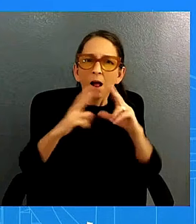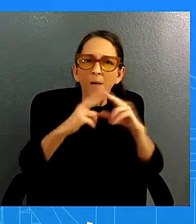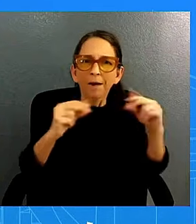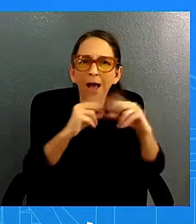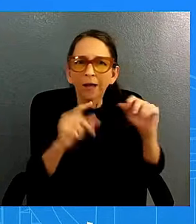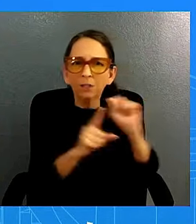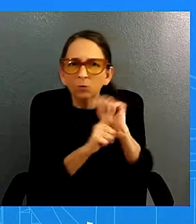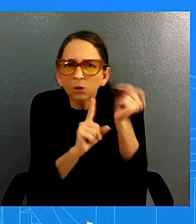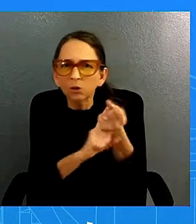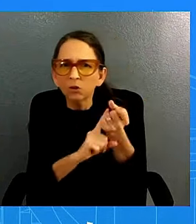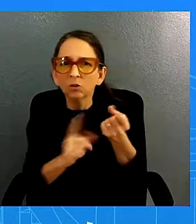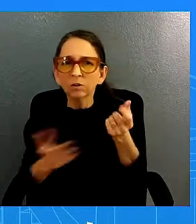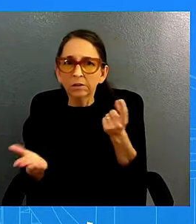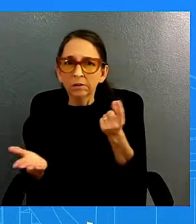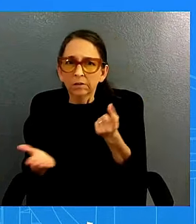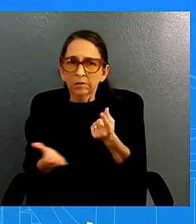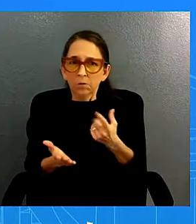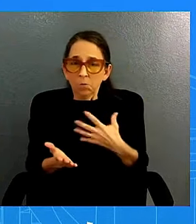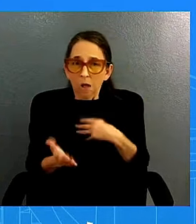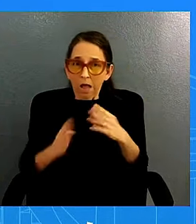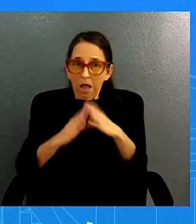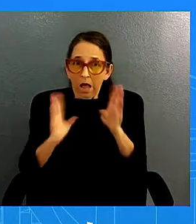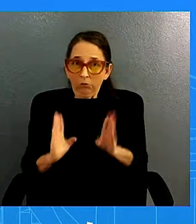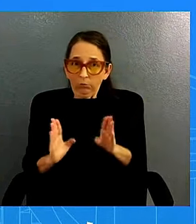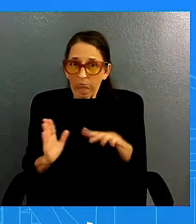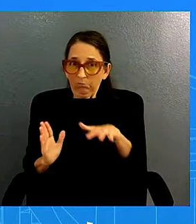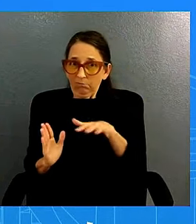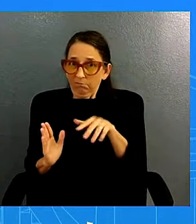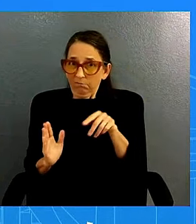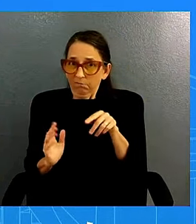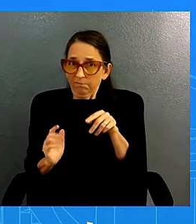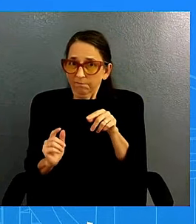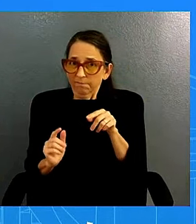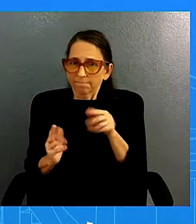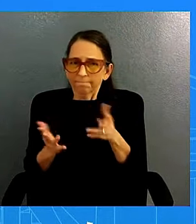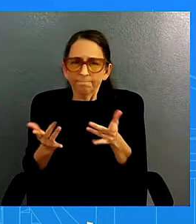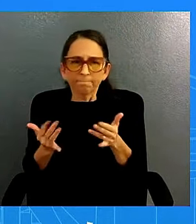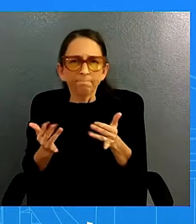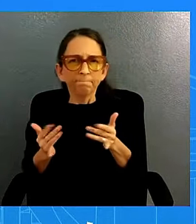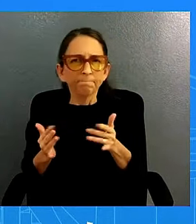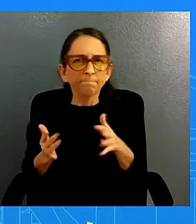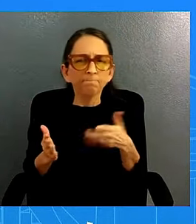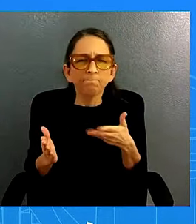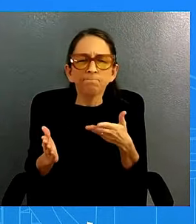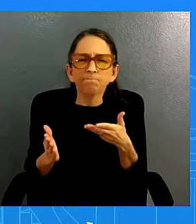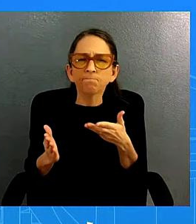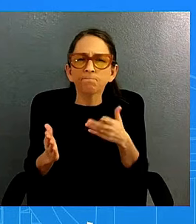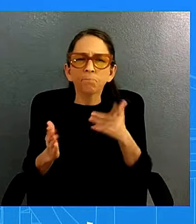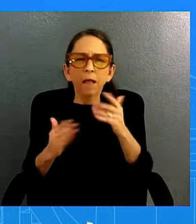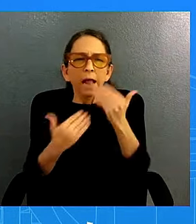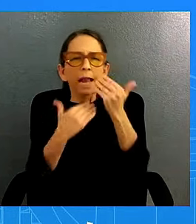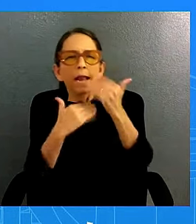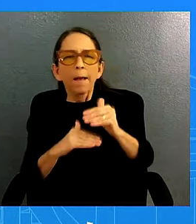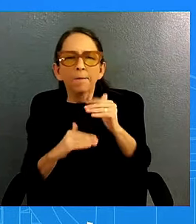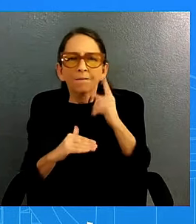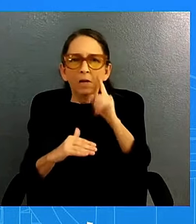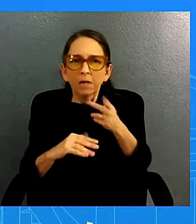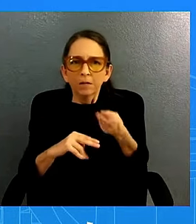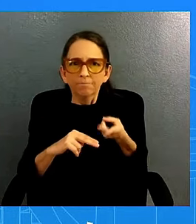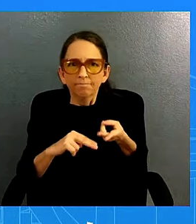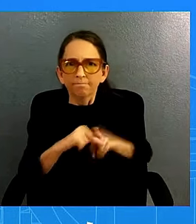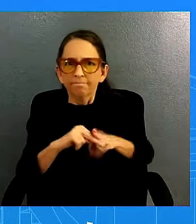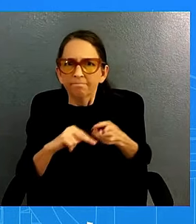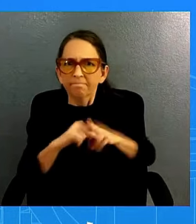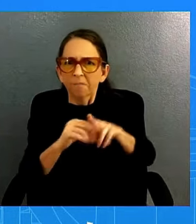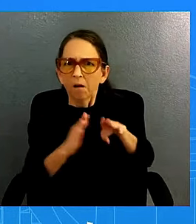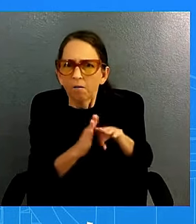escalation what are you all looking for for i guess you say things have really escalated this is what we need to do what's going